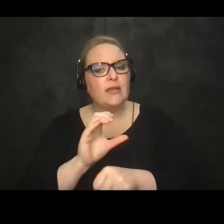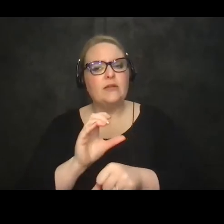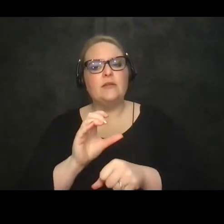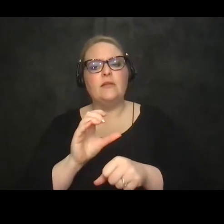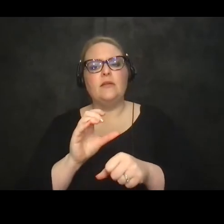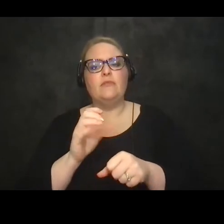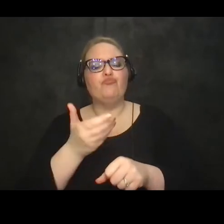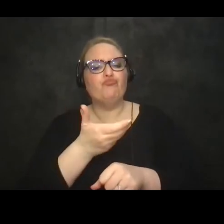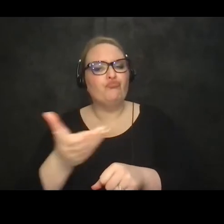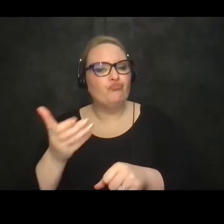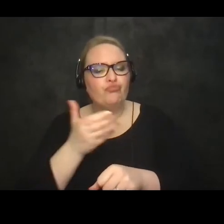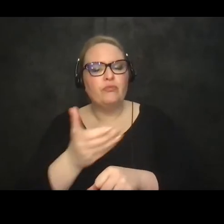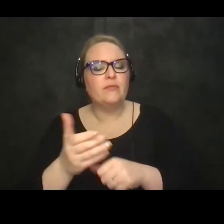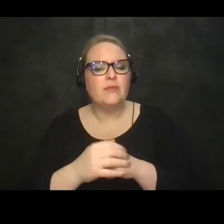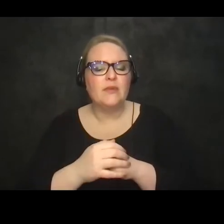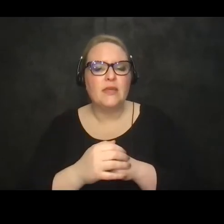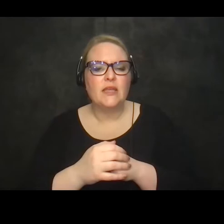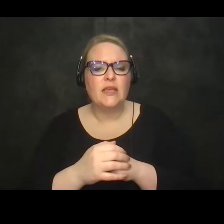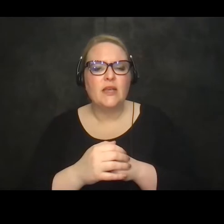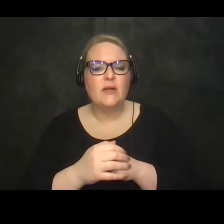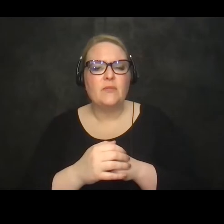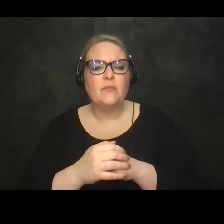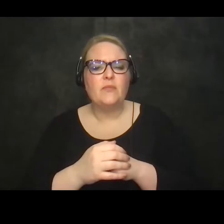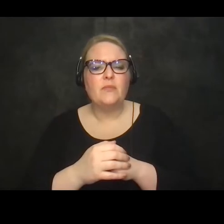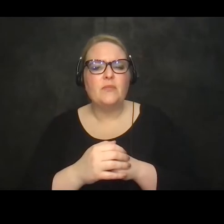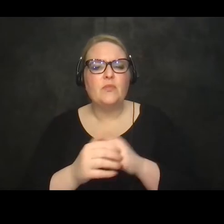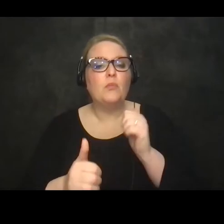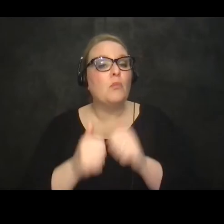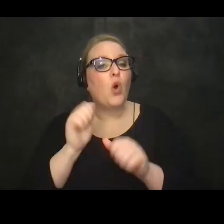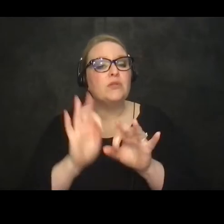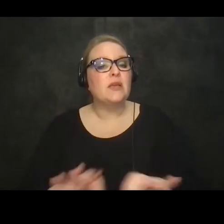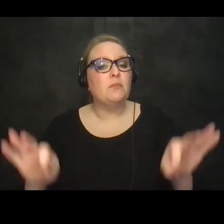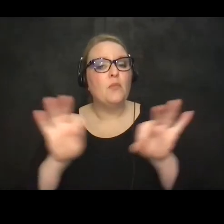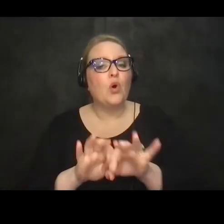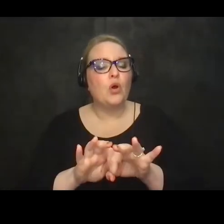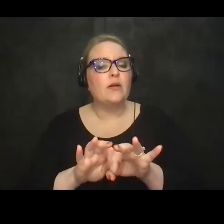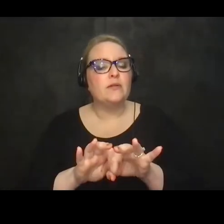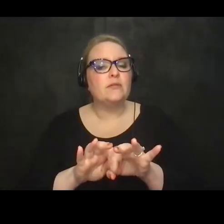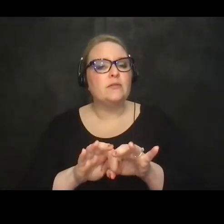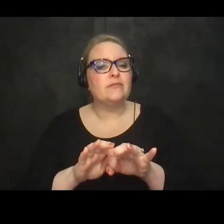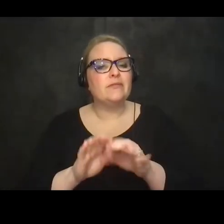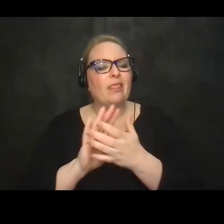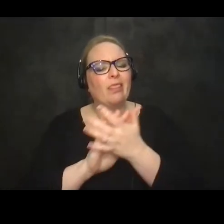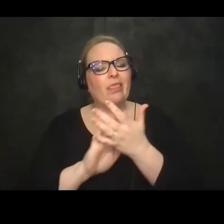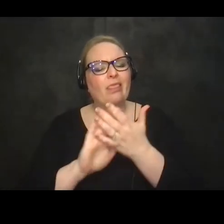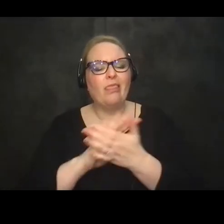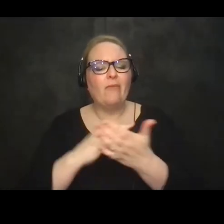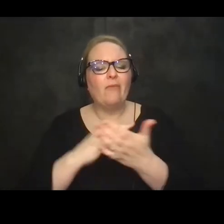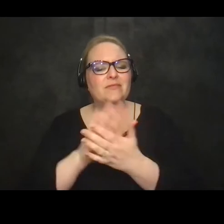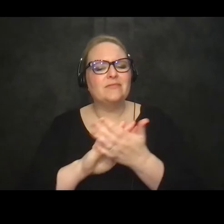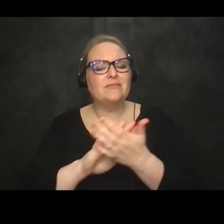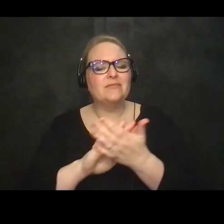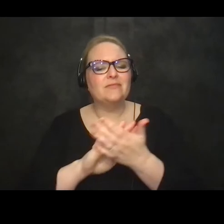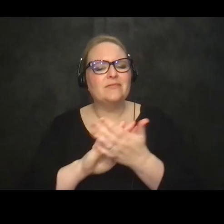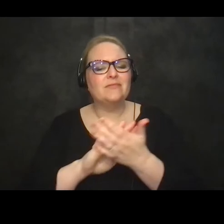regardless of where we are um but most importantly i think when we think about accommodations in the workplace